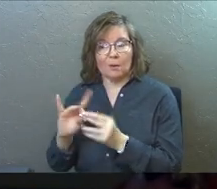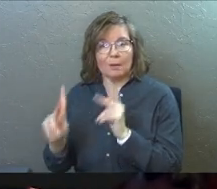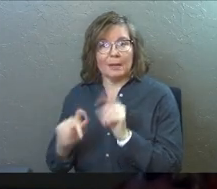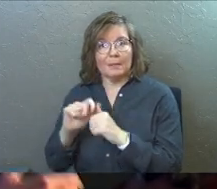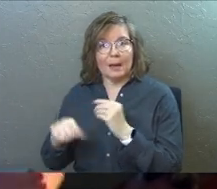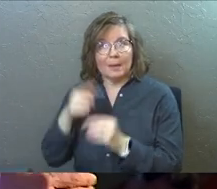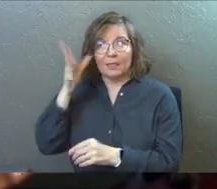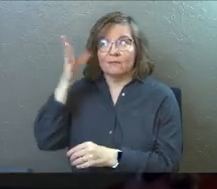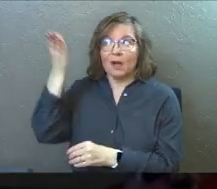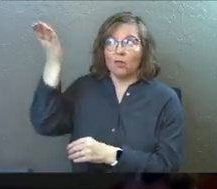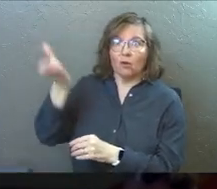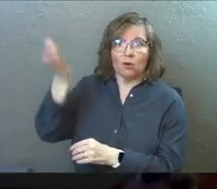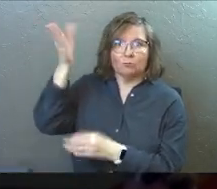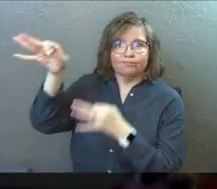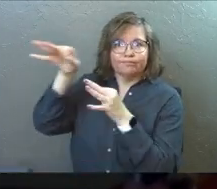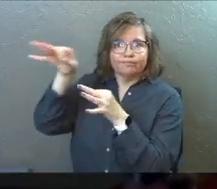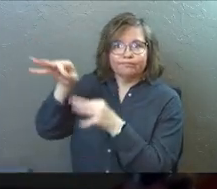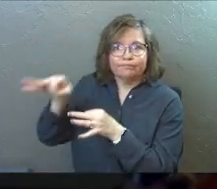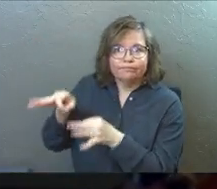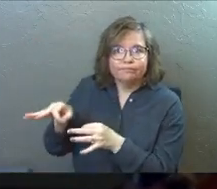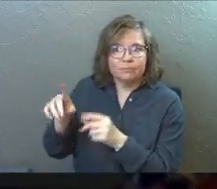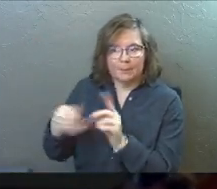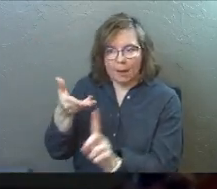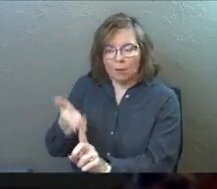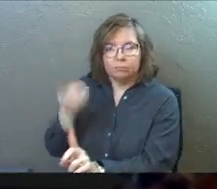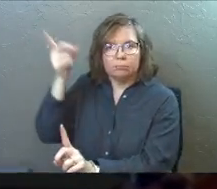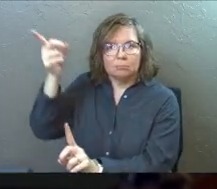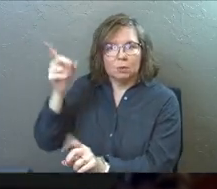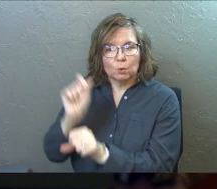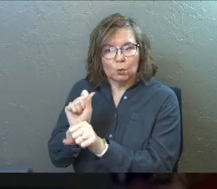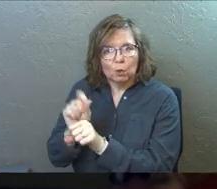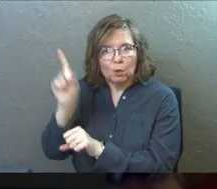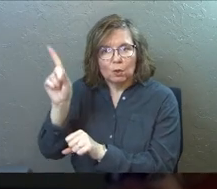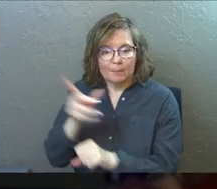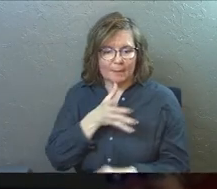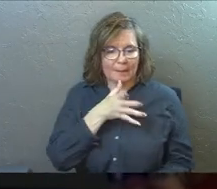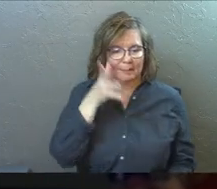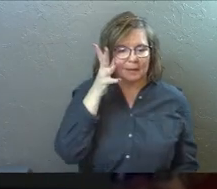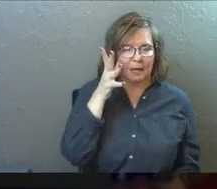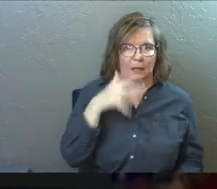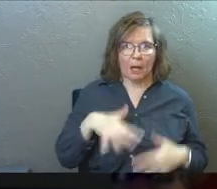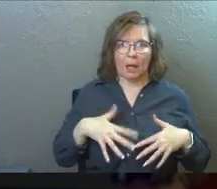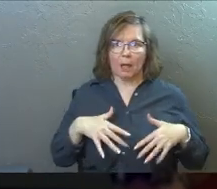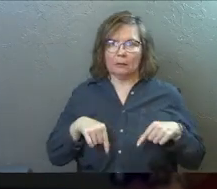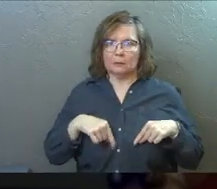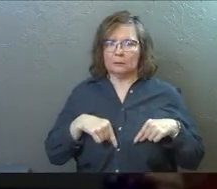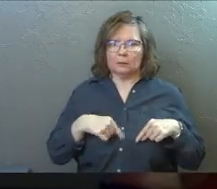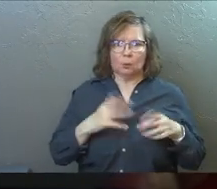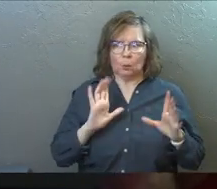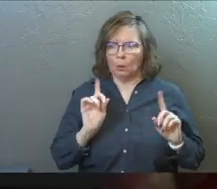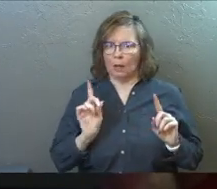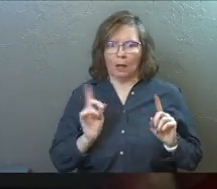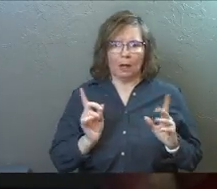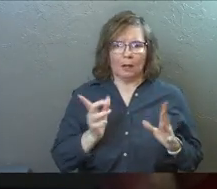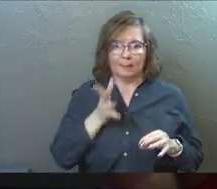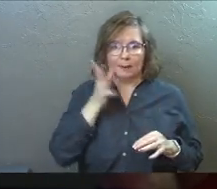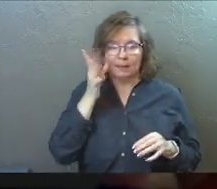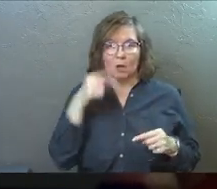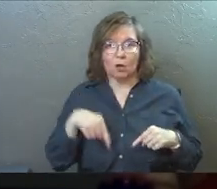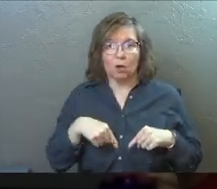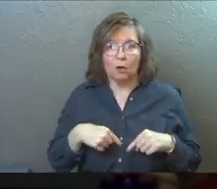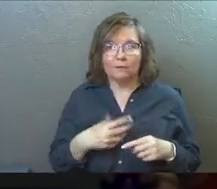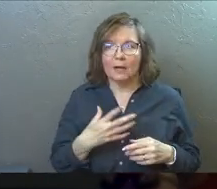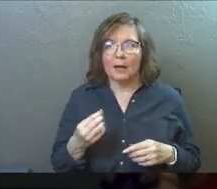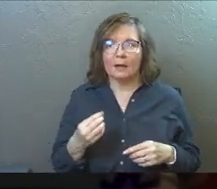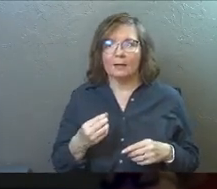people about the father, doing the father's work. But mom and dad got nervous, yes? Mom and dad got